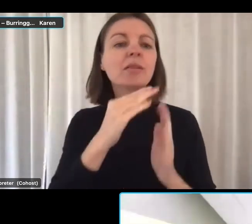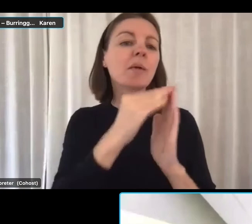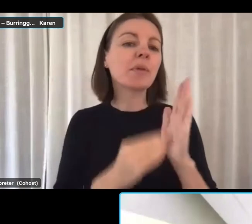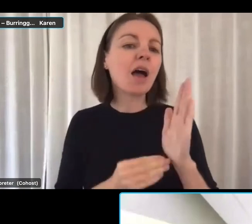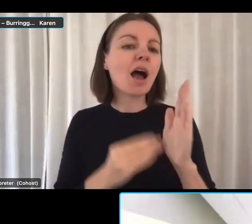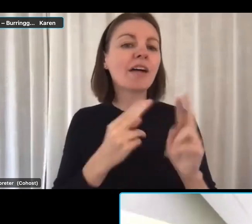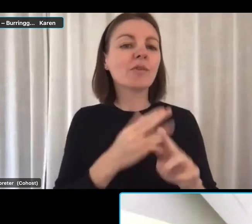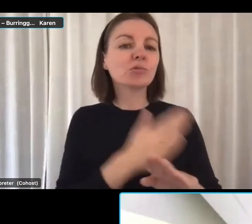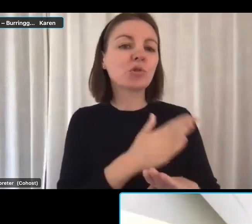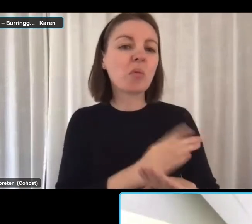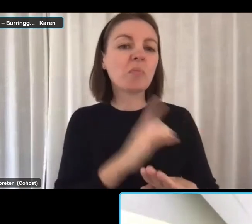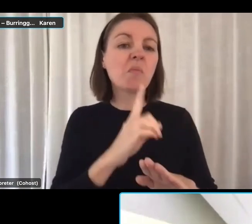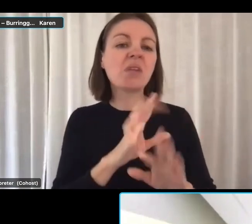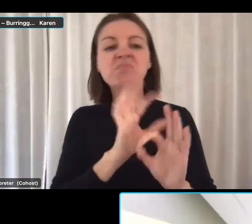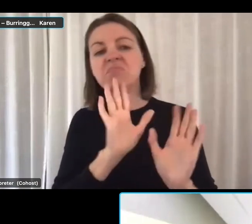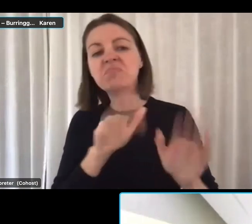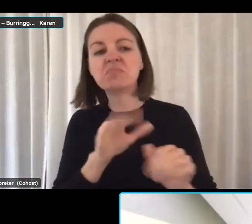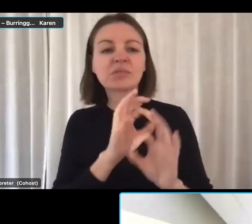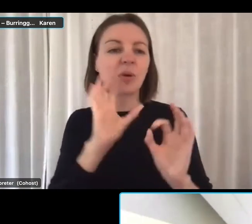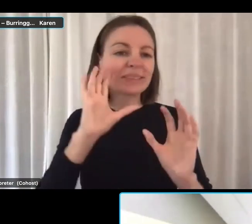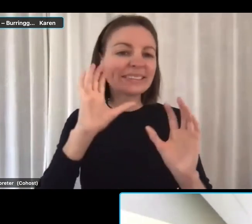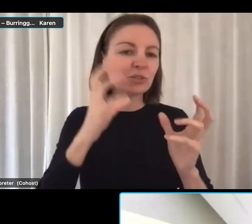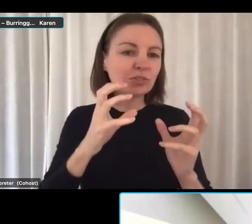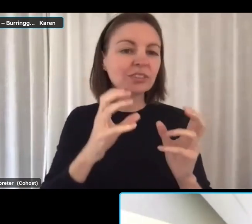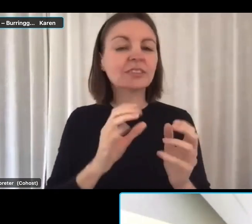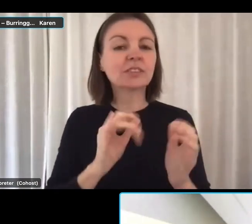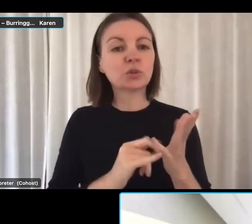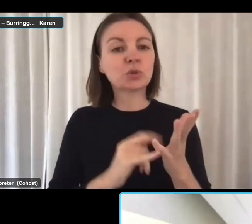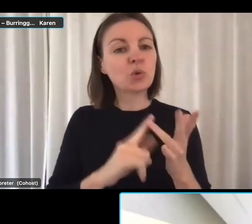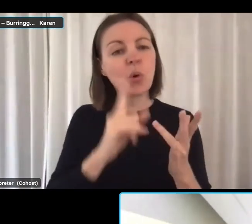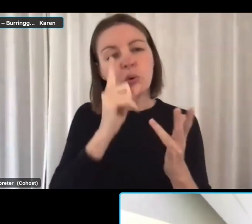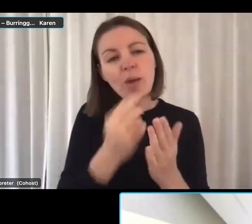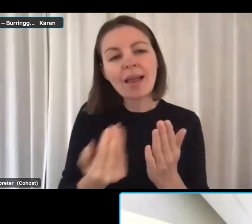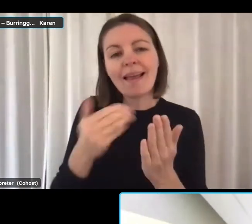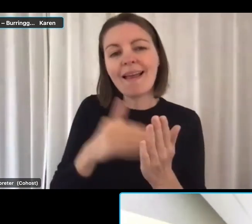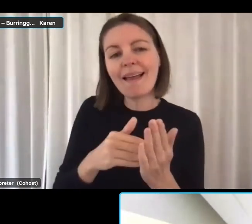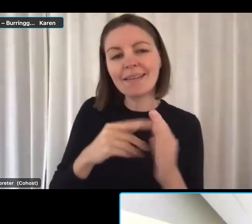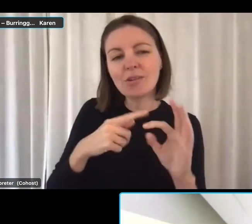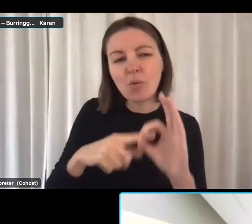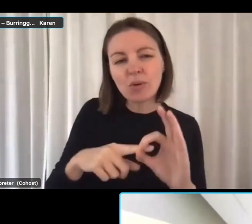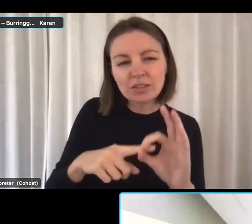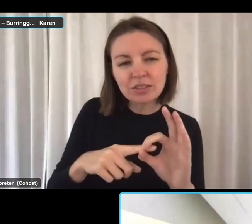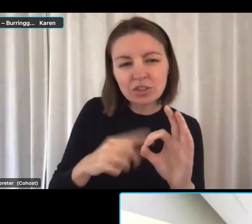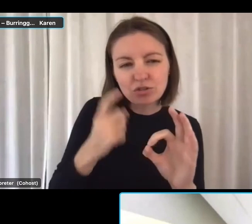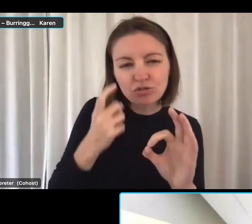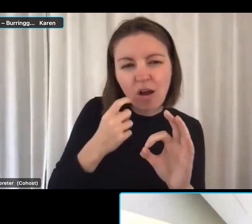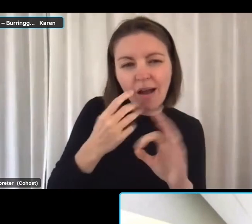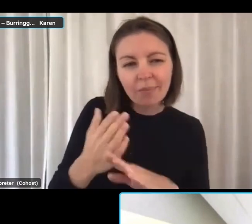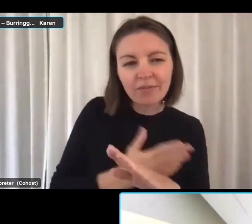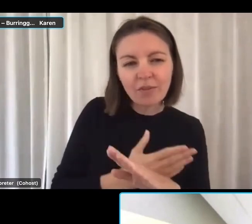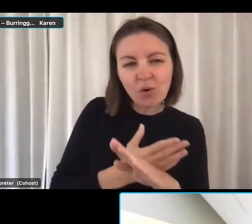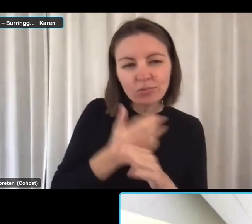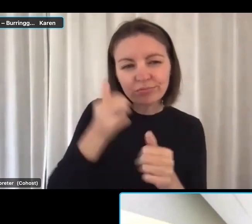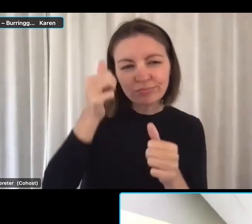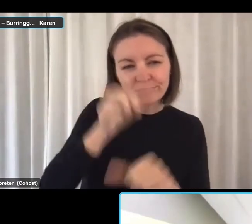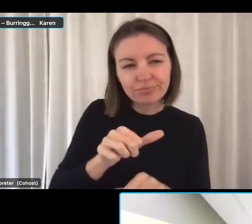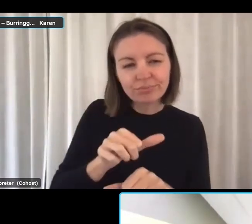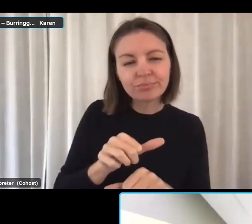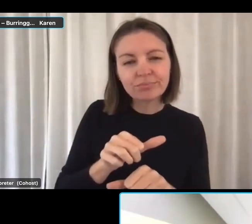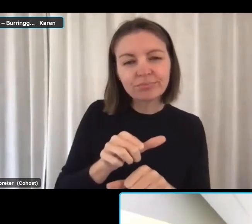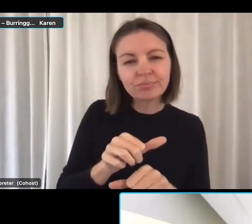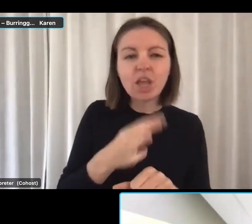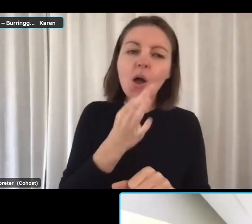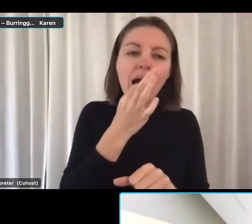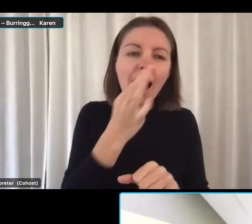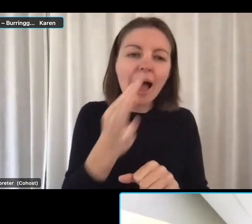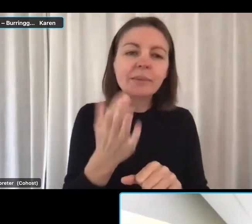they're not really interested. So what you can do is put in some questions that will really tease that out. So ask them to write in 20